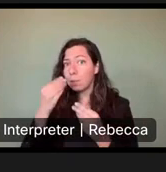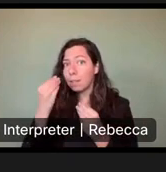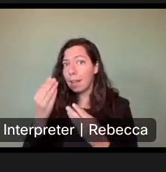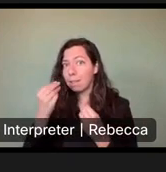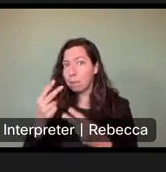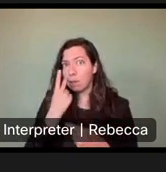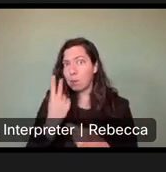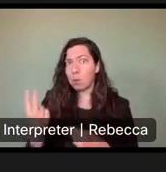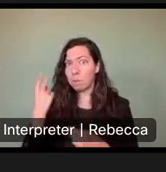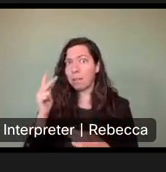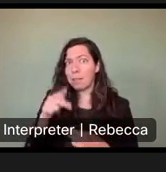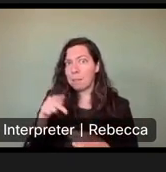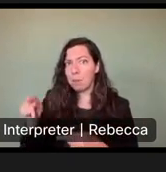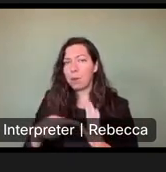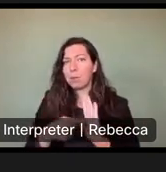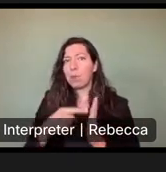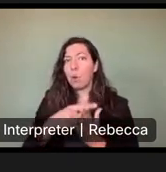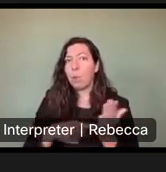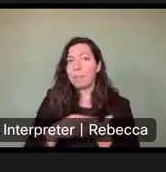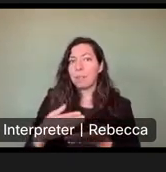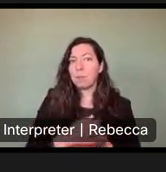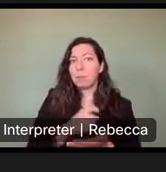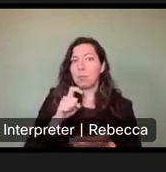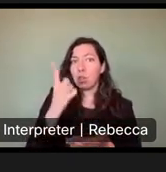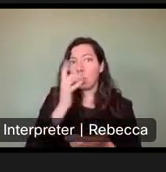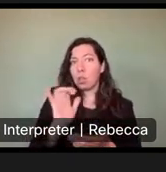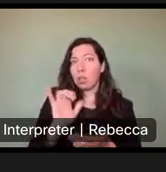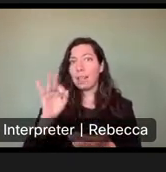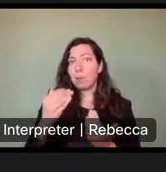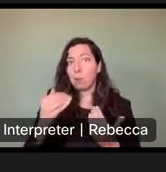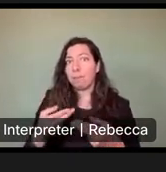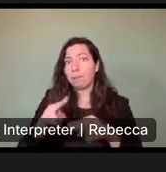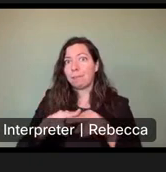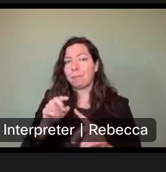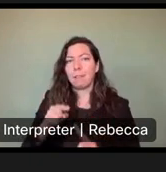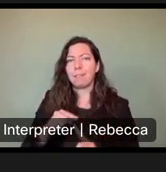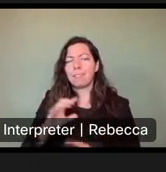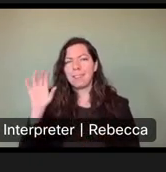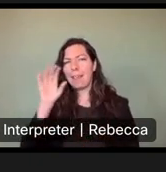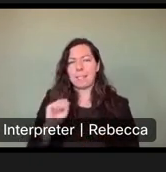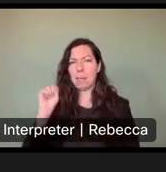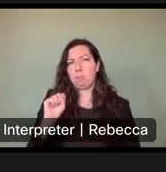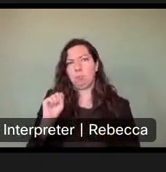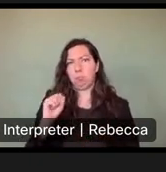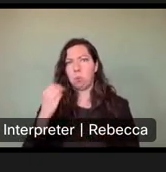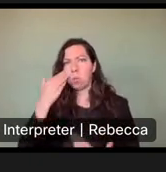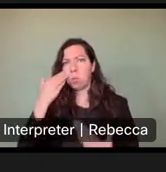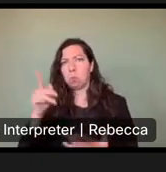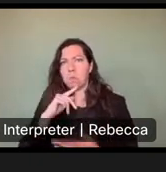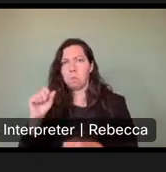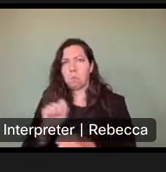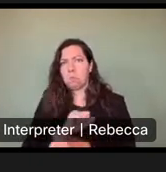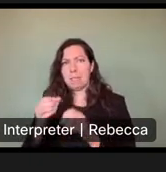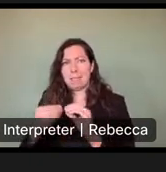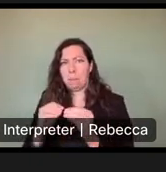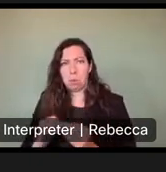Looking at what our revenue would be or wouldn't be. Is is, uh, an estimation. Um, we don't have an accurate